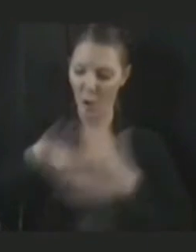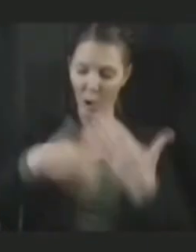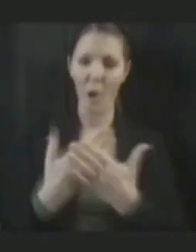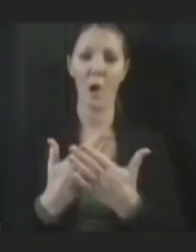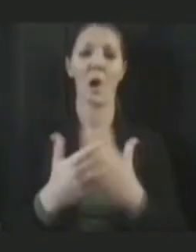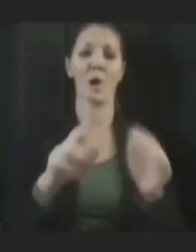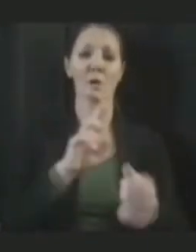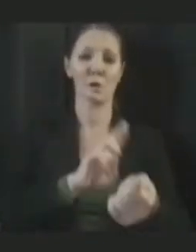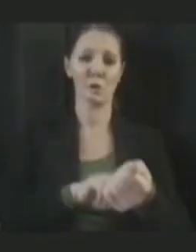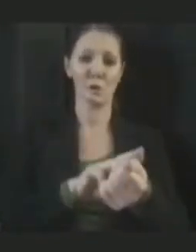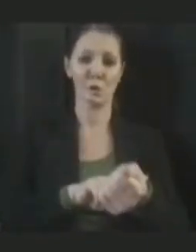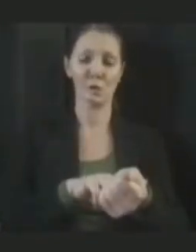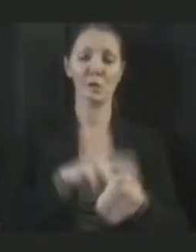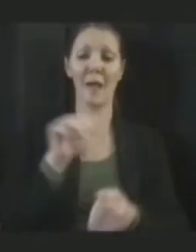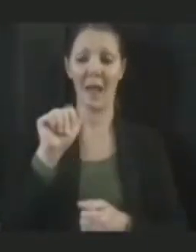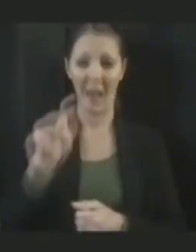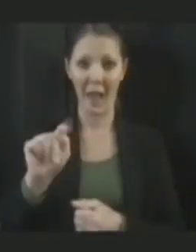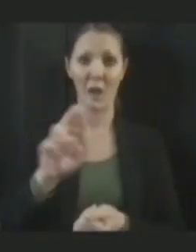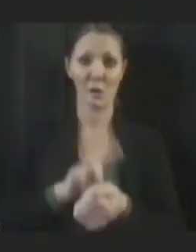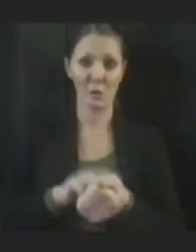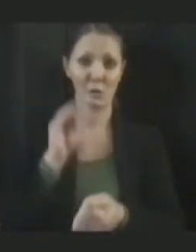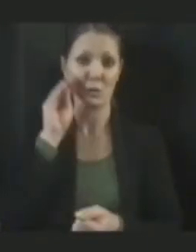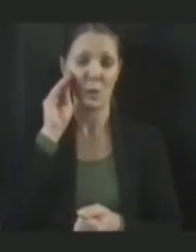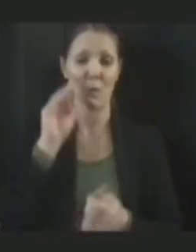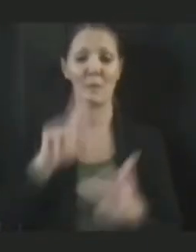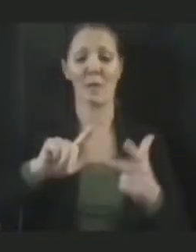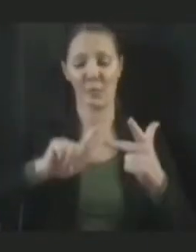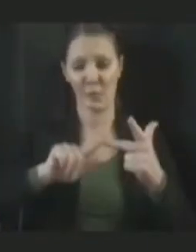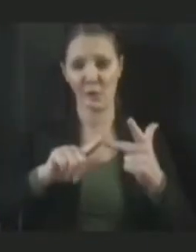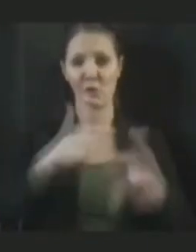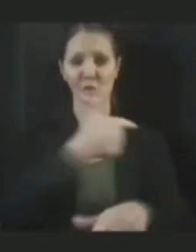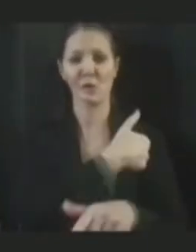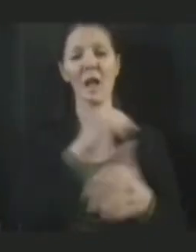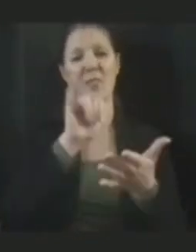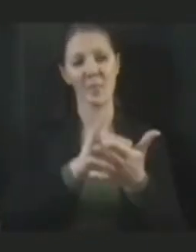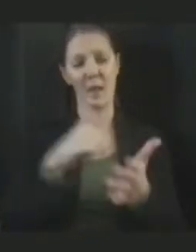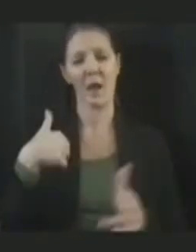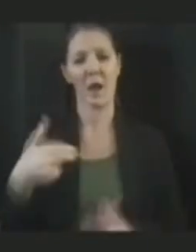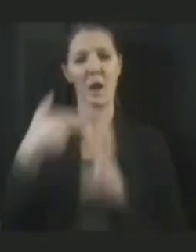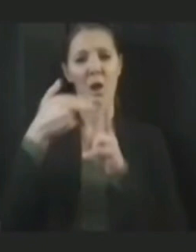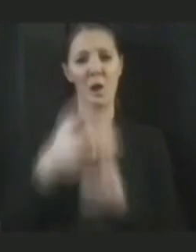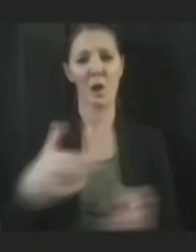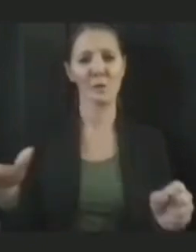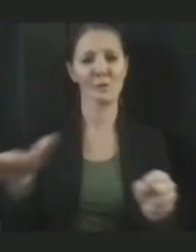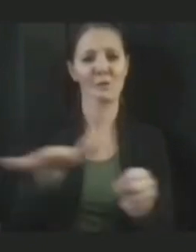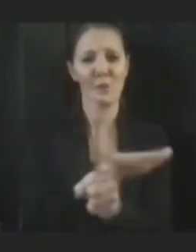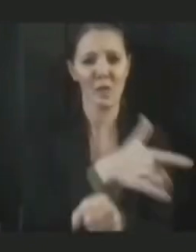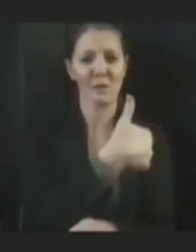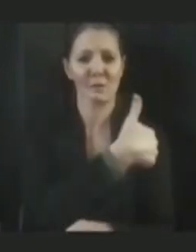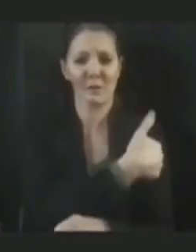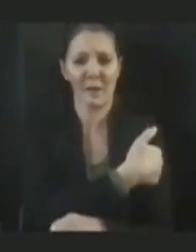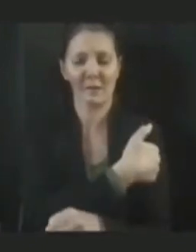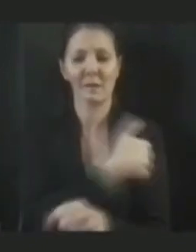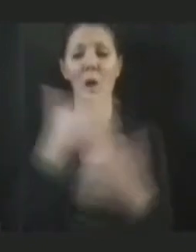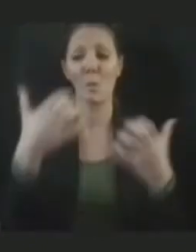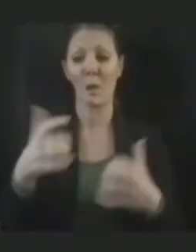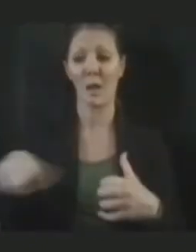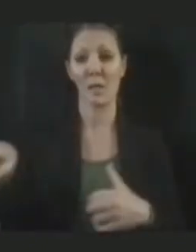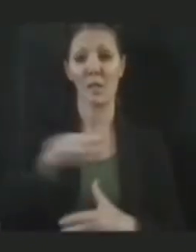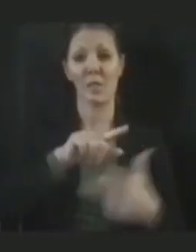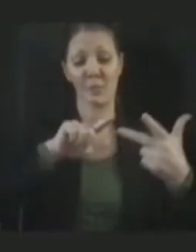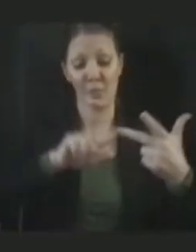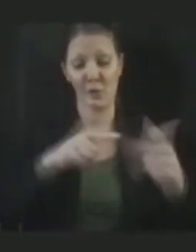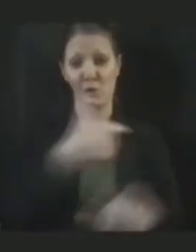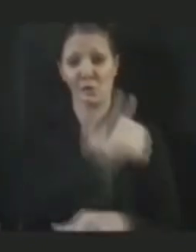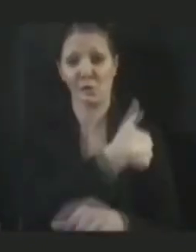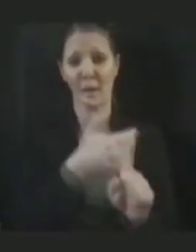with a third shot, which I consider fully vaccinated, that third shot, the booster, by February 11th. Now, that